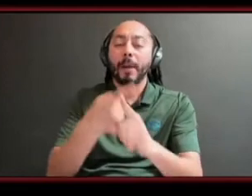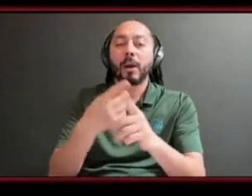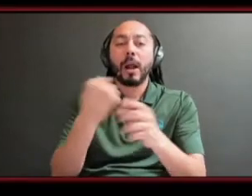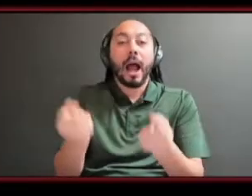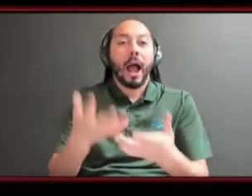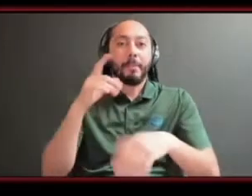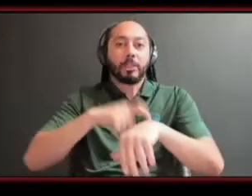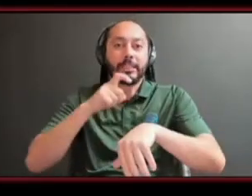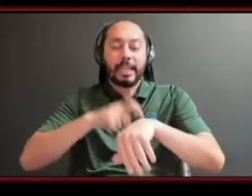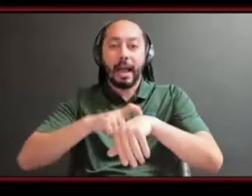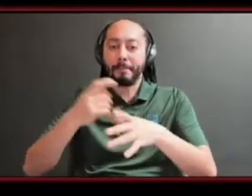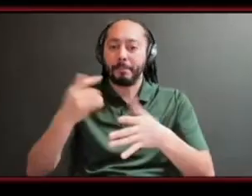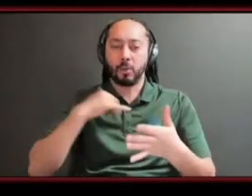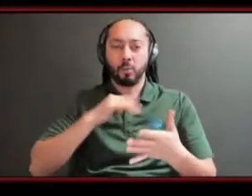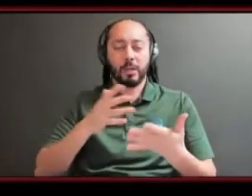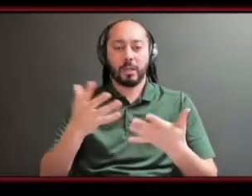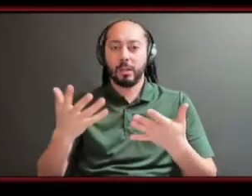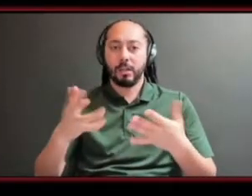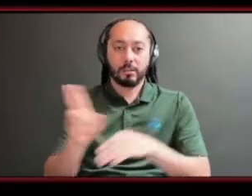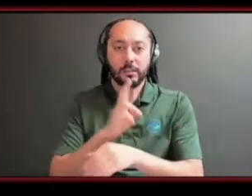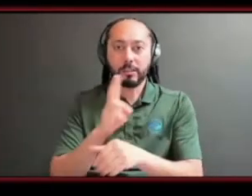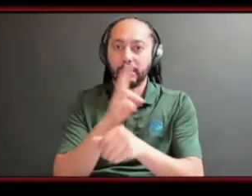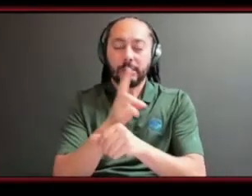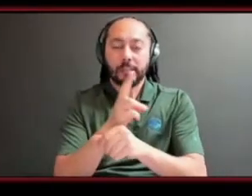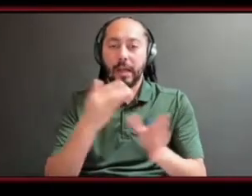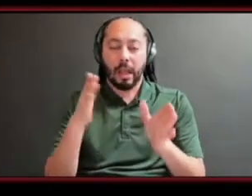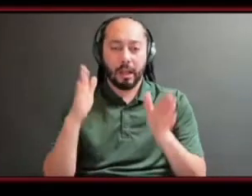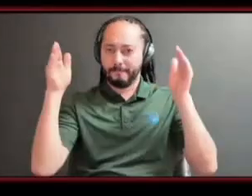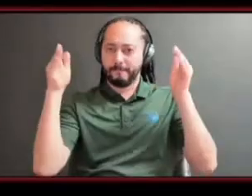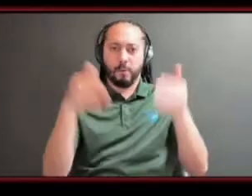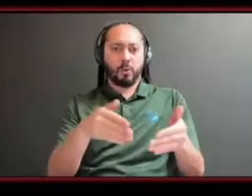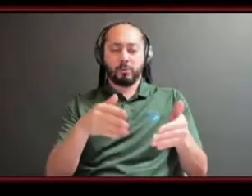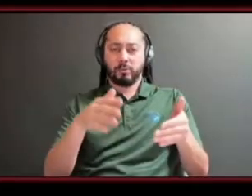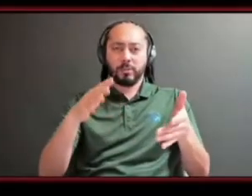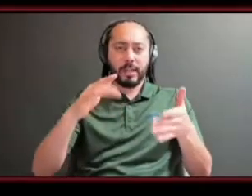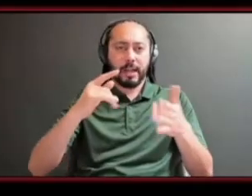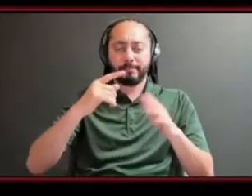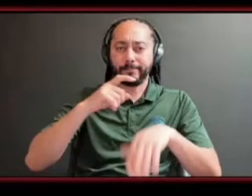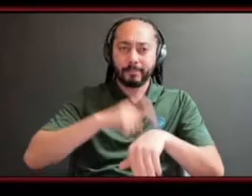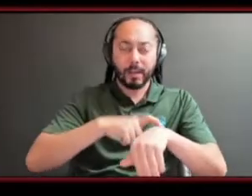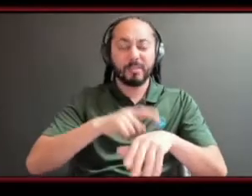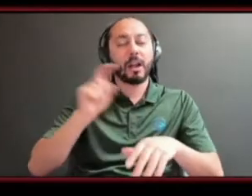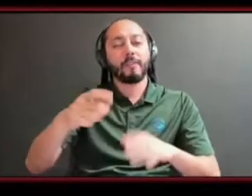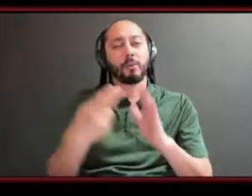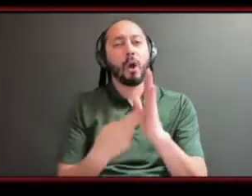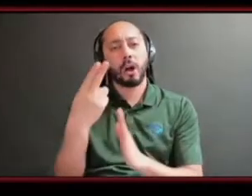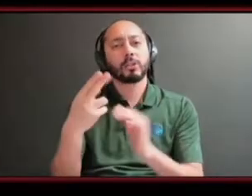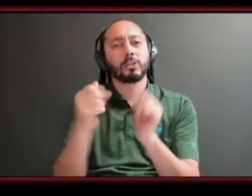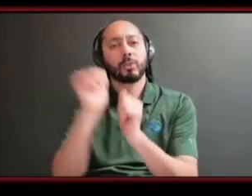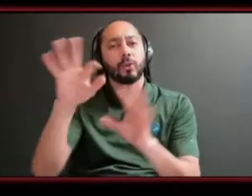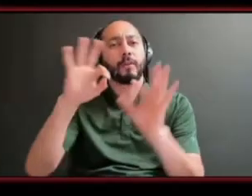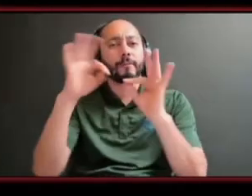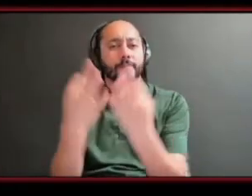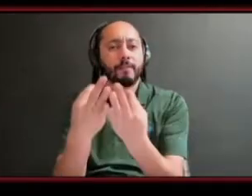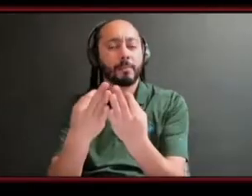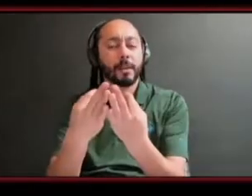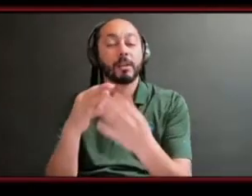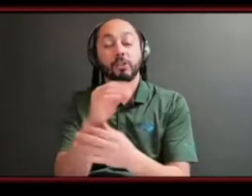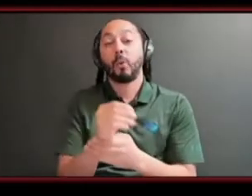um and the other things that you're doing so you really need to be honest with that so mentorship is really important